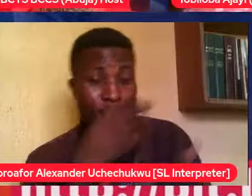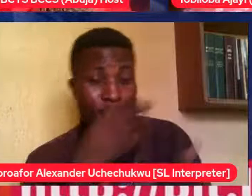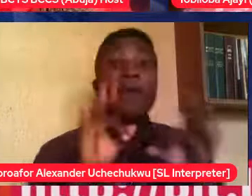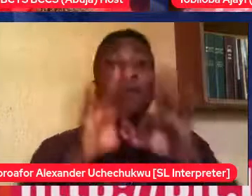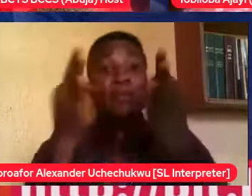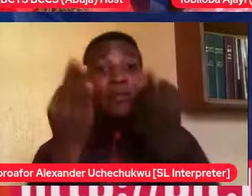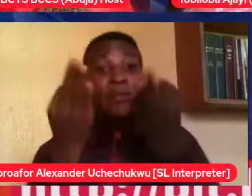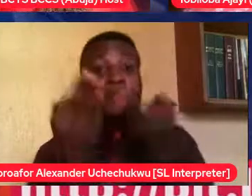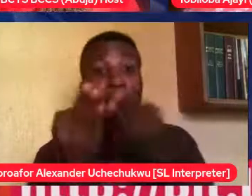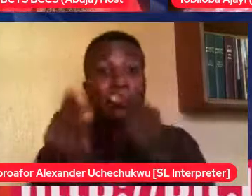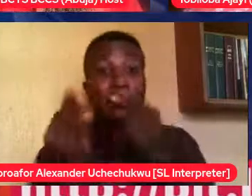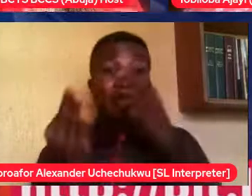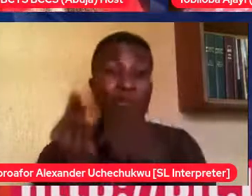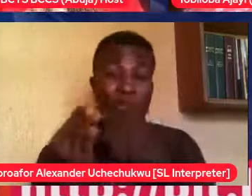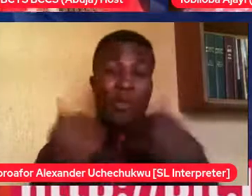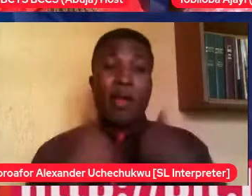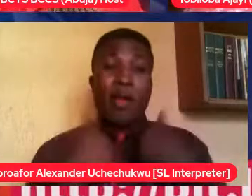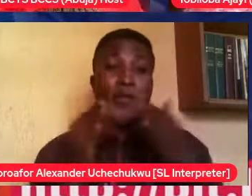it back to quote Jennifer.